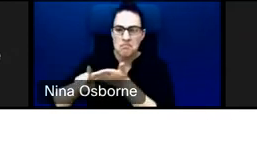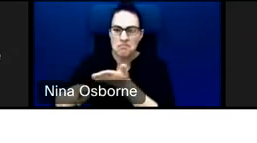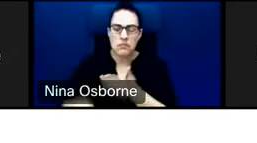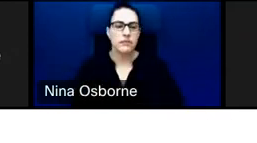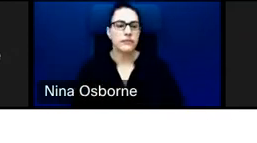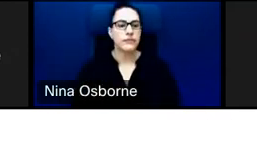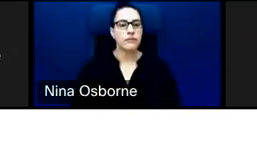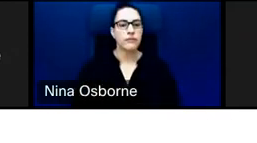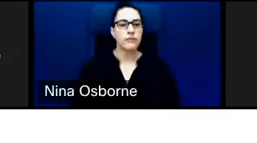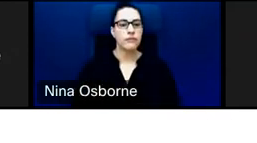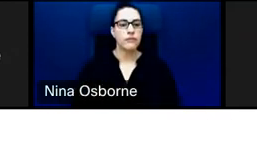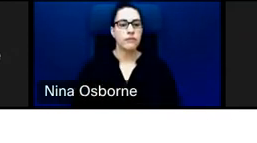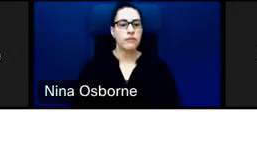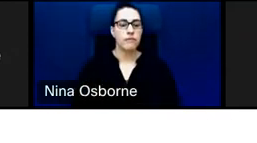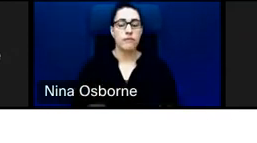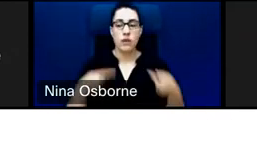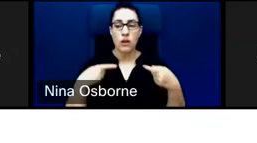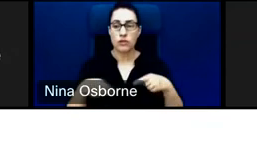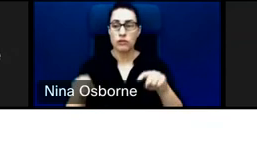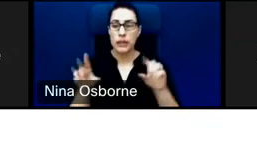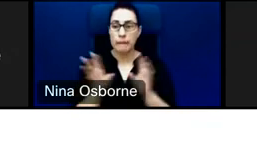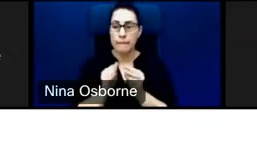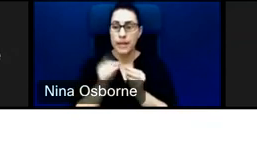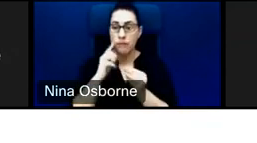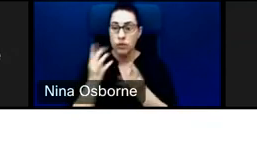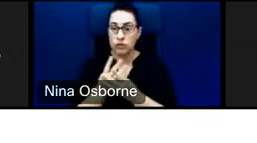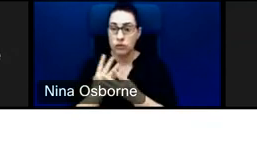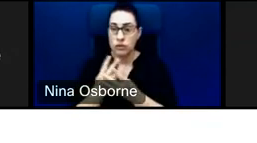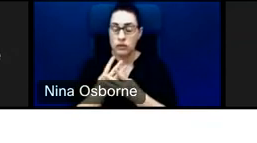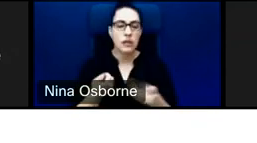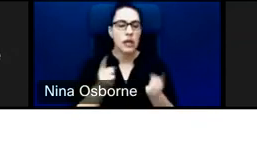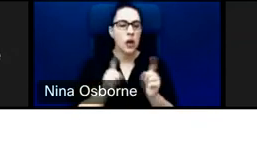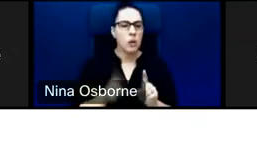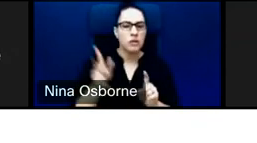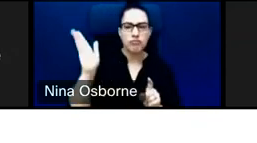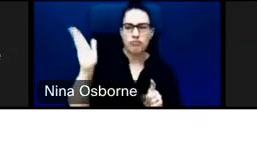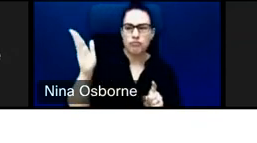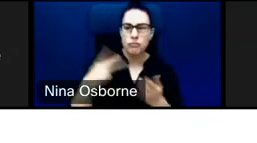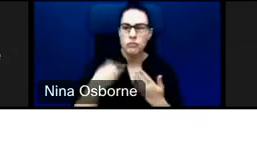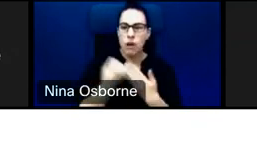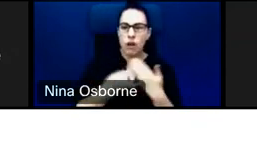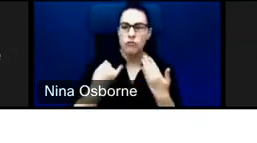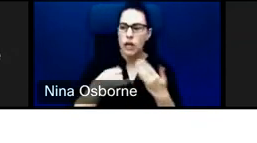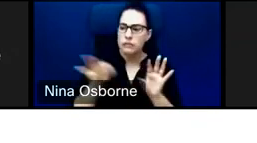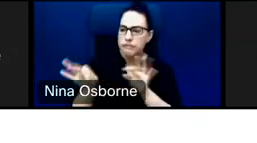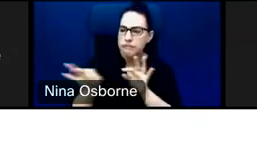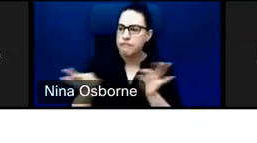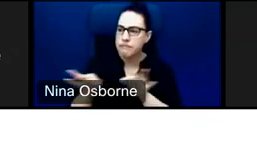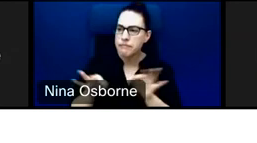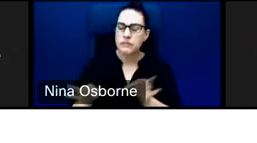During a screening meeting, when a project is presented, that is where we will provide